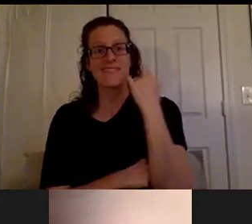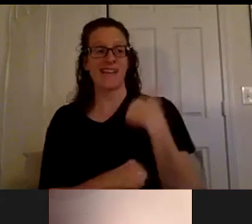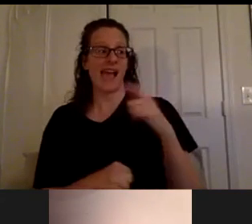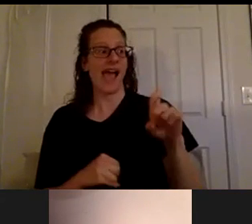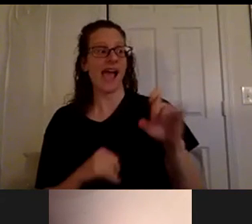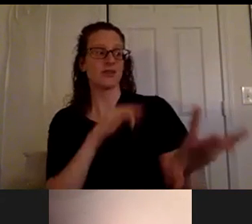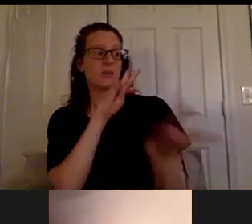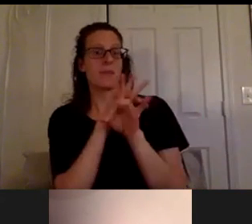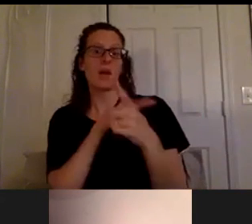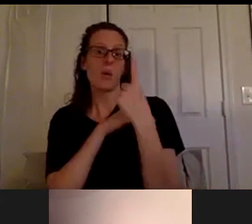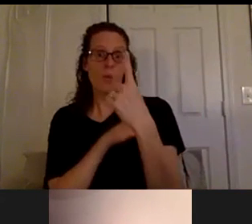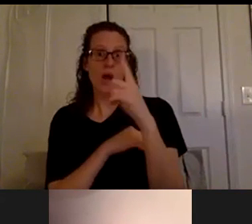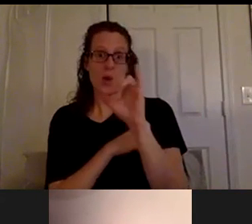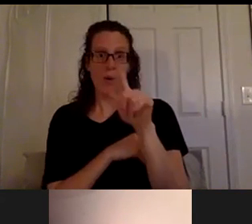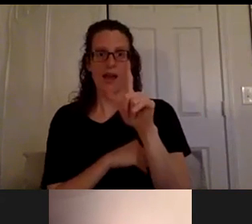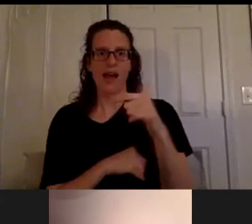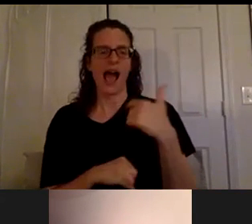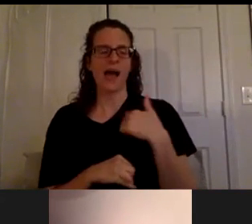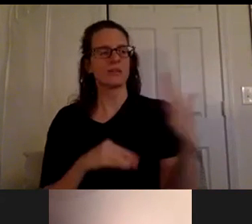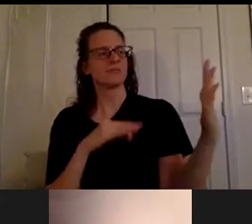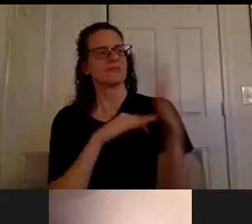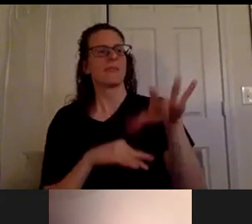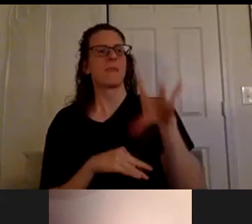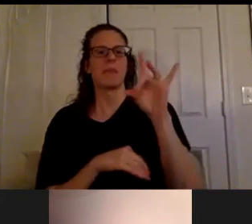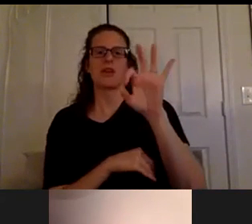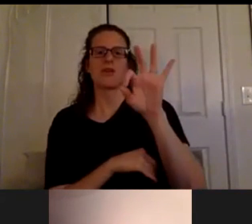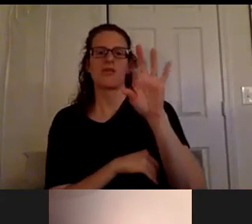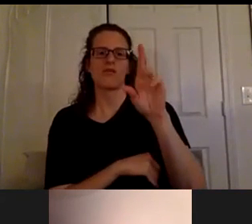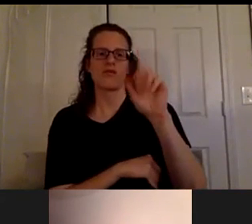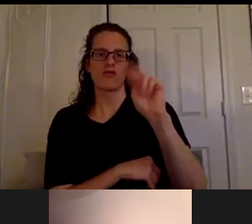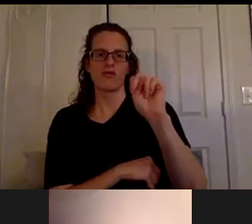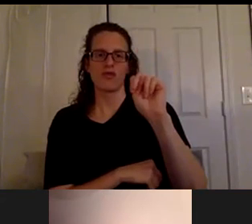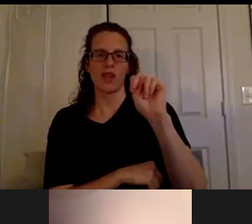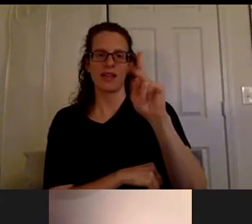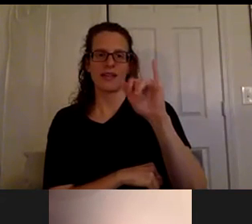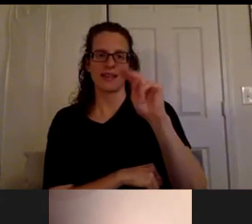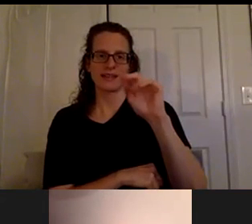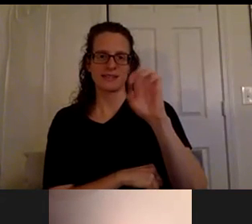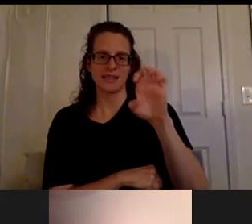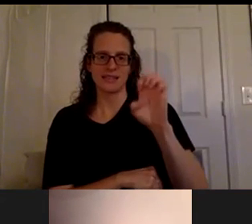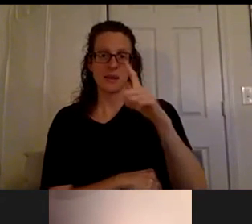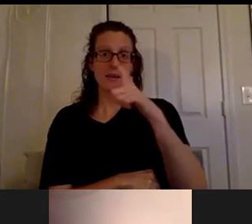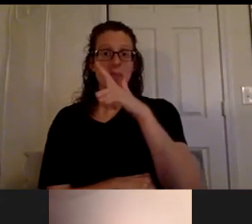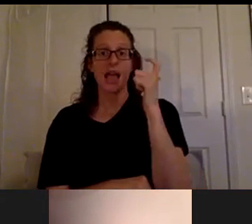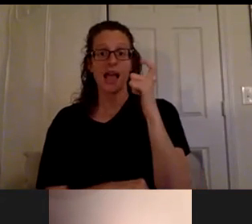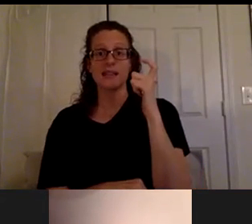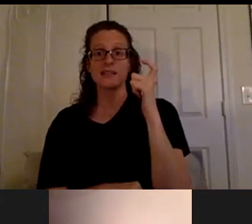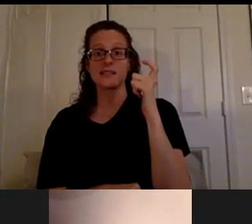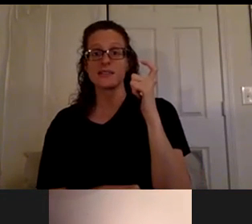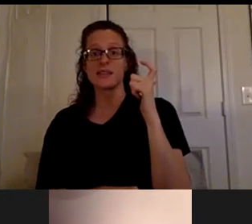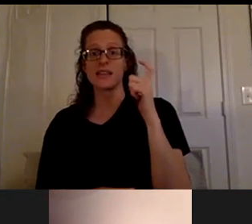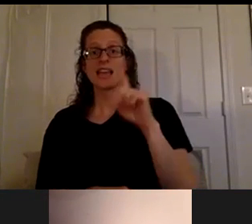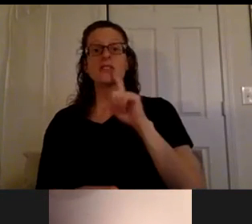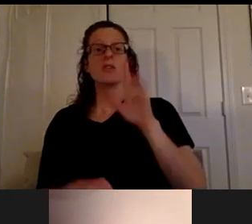it would be frankincense my all-time favorite oil would be frankincense because when it when it's a great